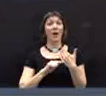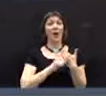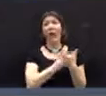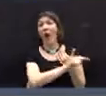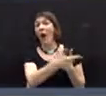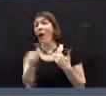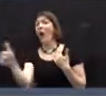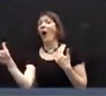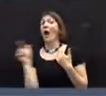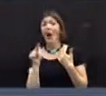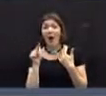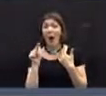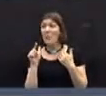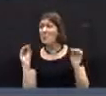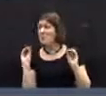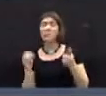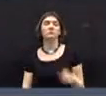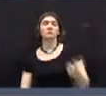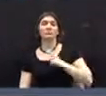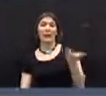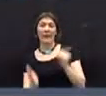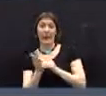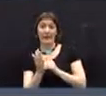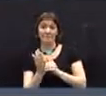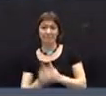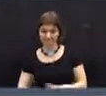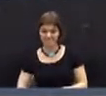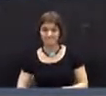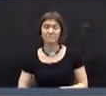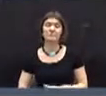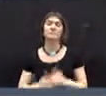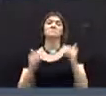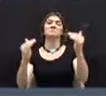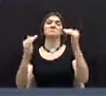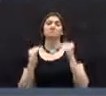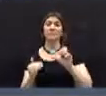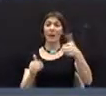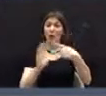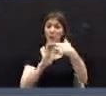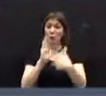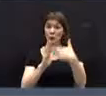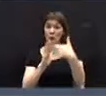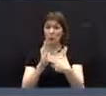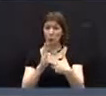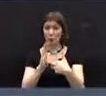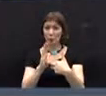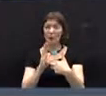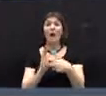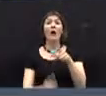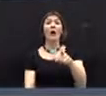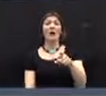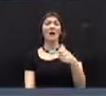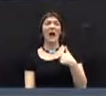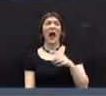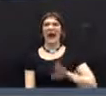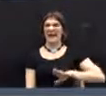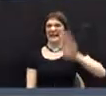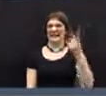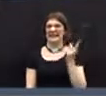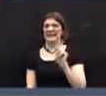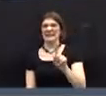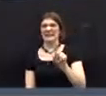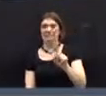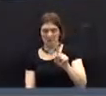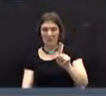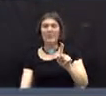another who has not spoken. A town meeting member may not call the question immediately